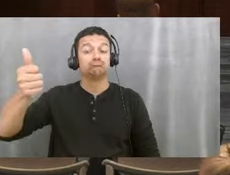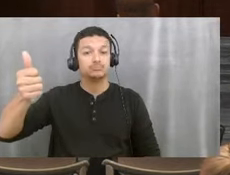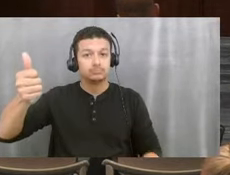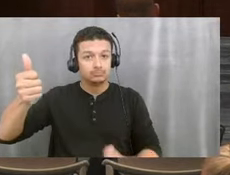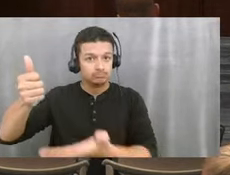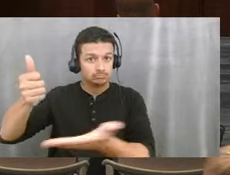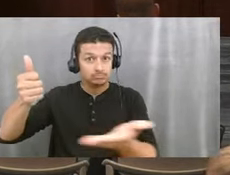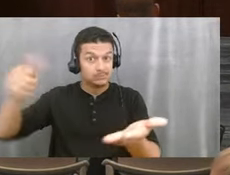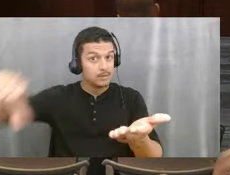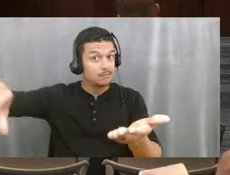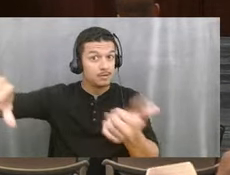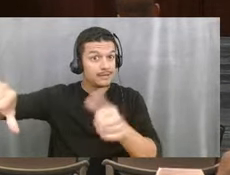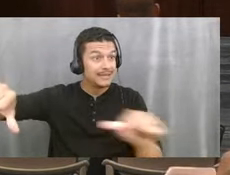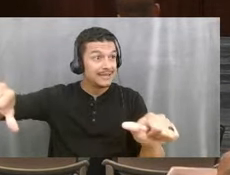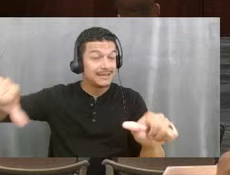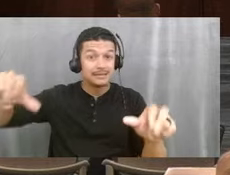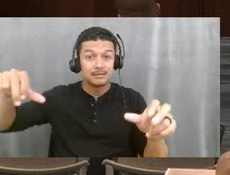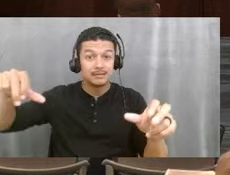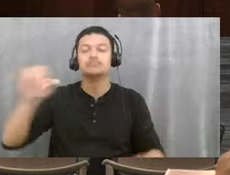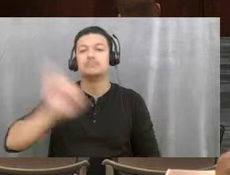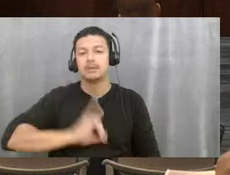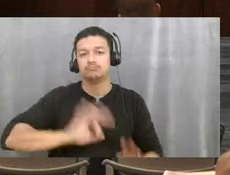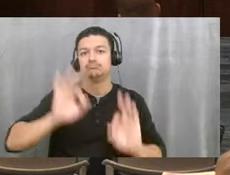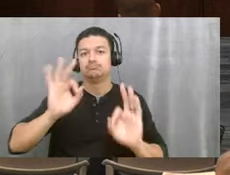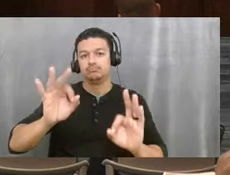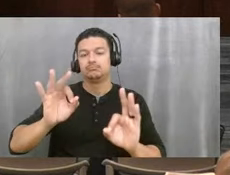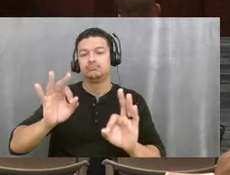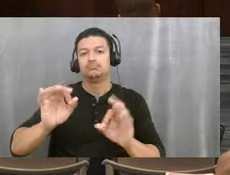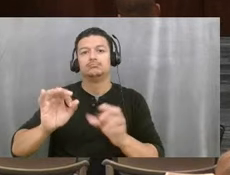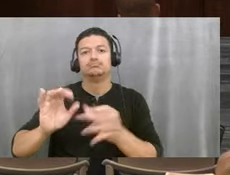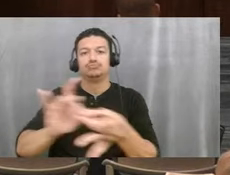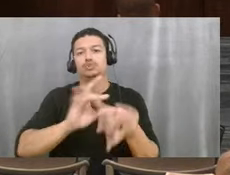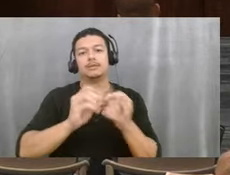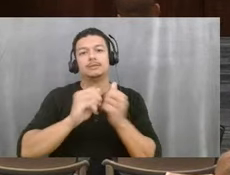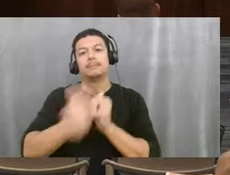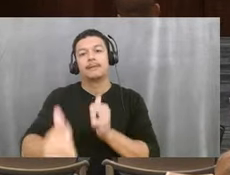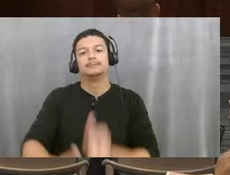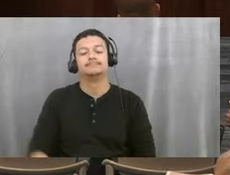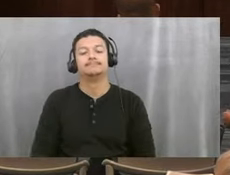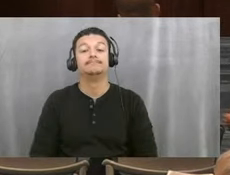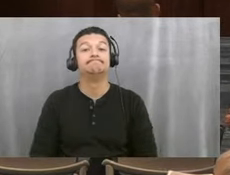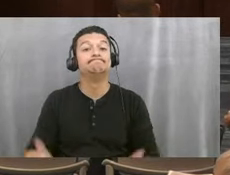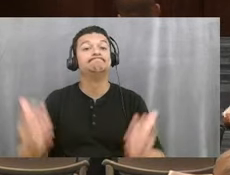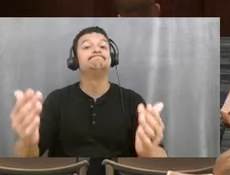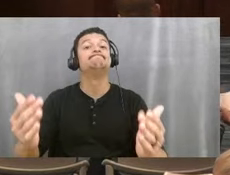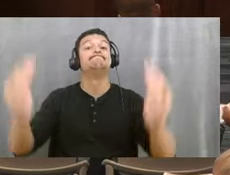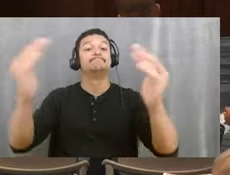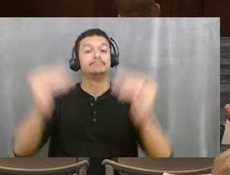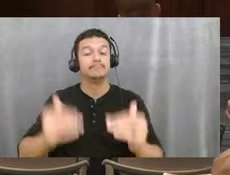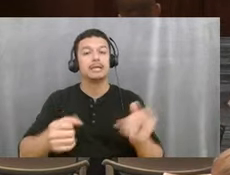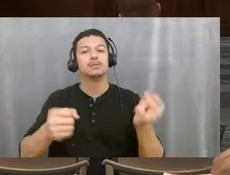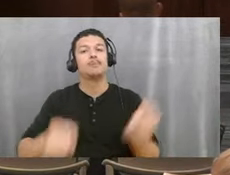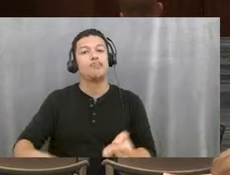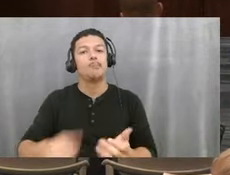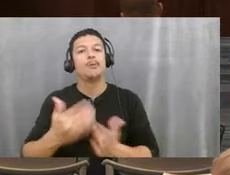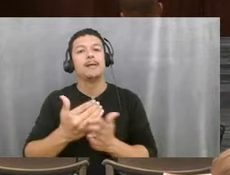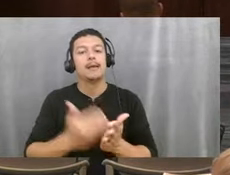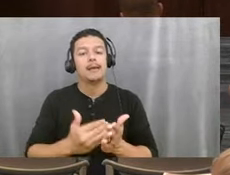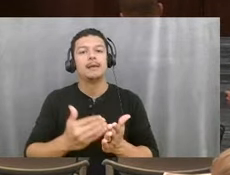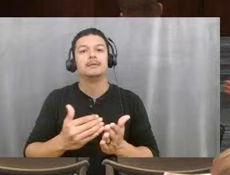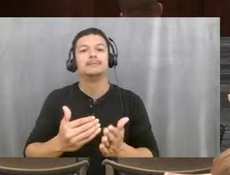All those opposed say no. The ayes have it. Motion passes unanimously. Thank you. The next pulled item on the consent agenda was item